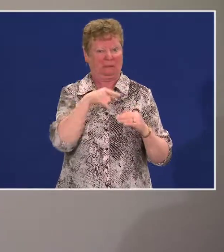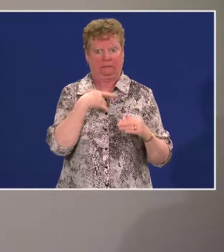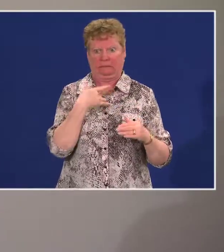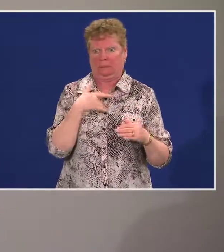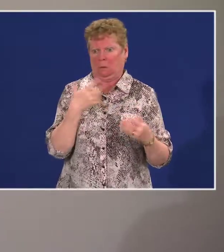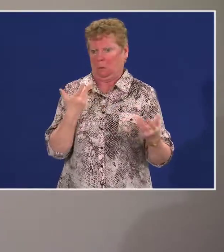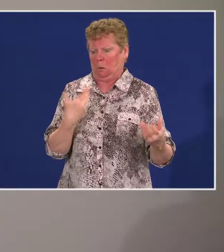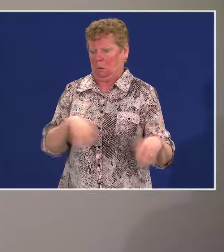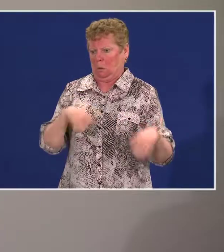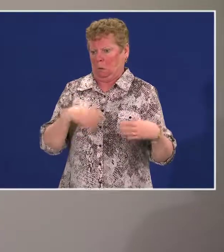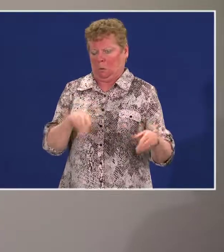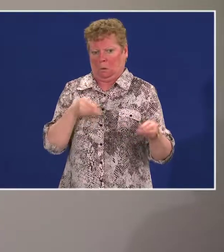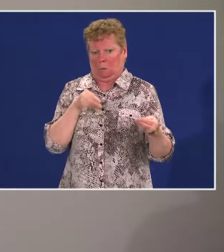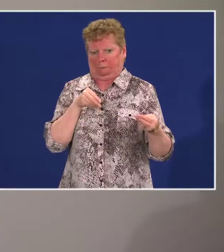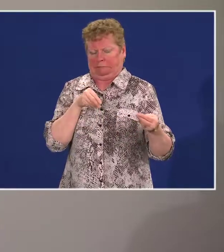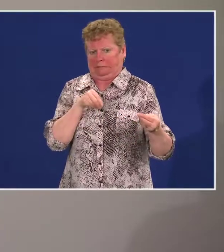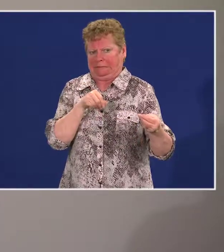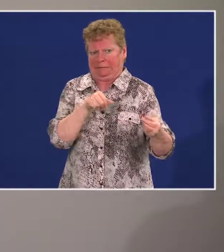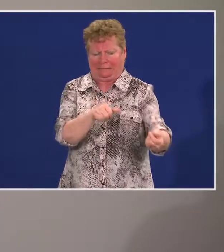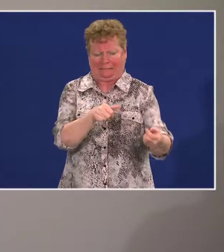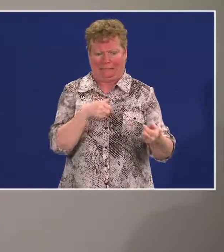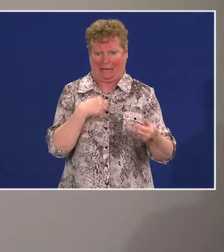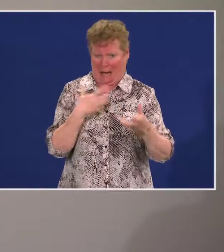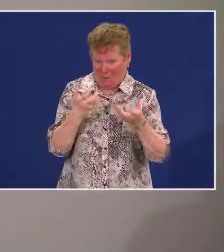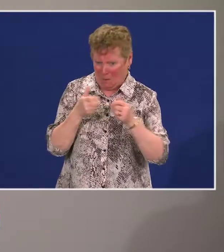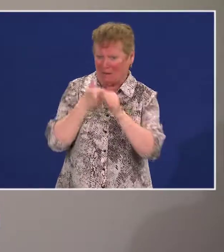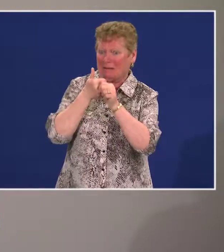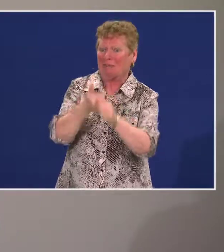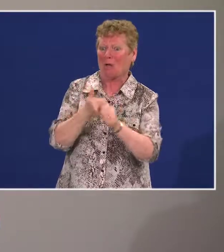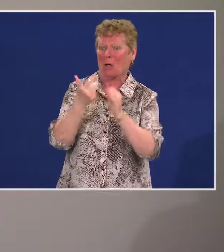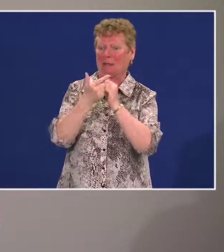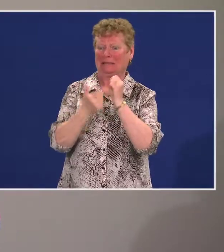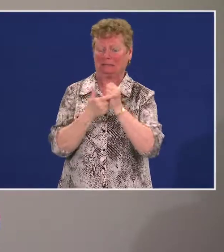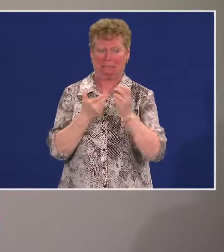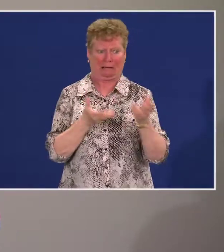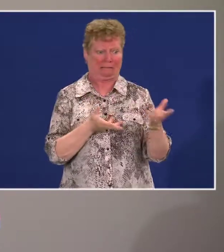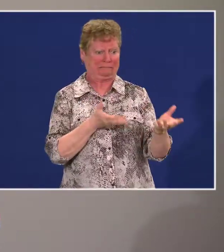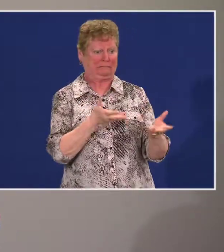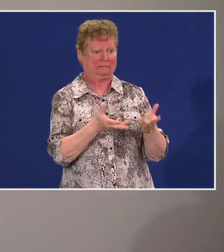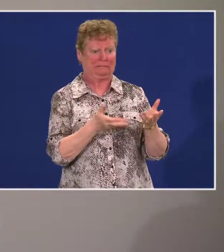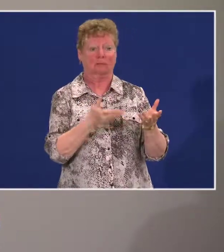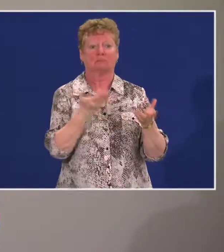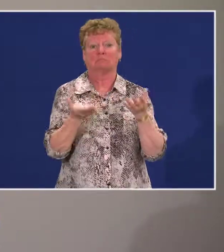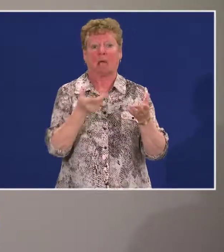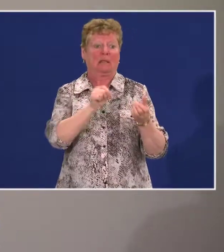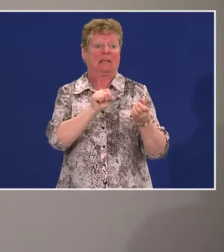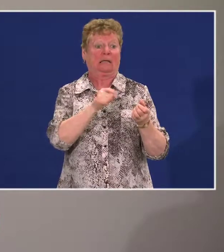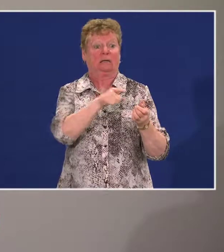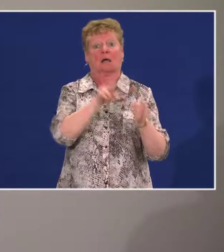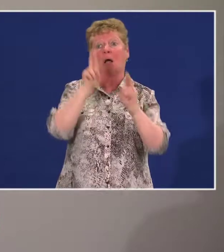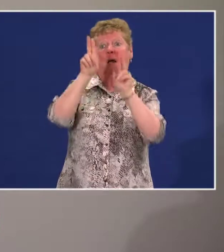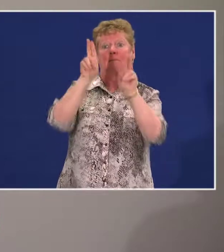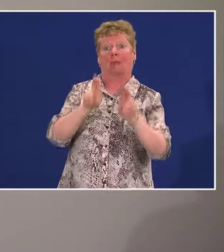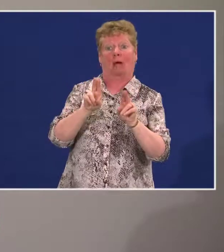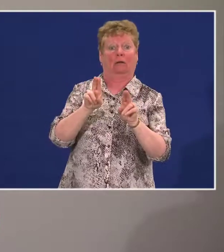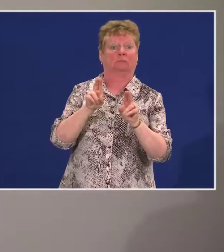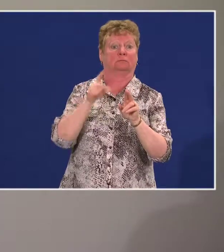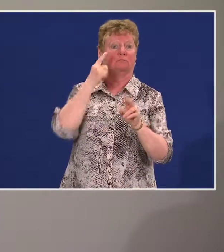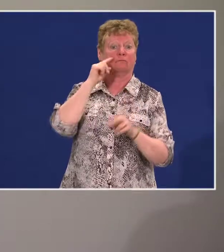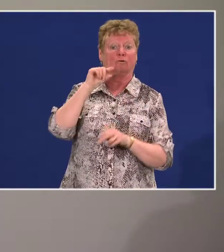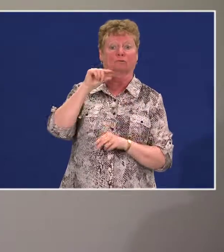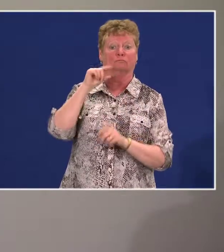a business to comply with the legislation. They may be able to apply for a grant or